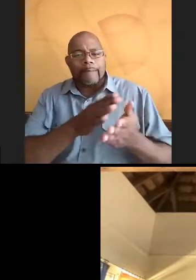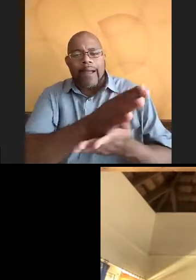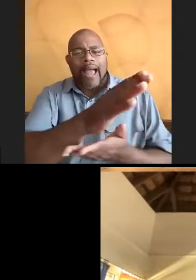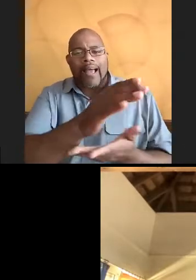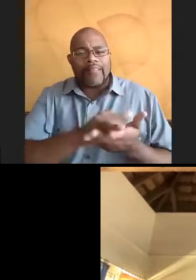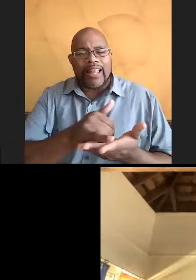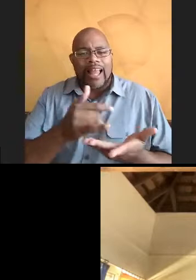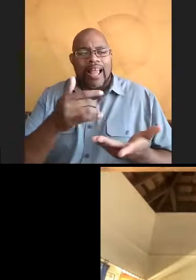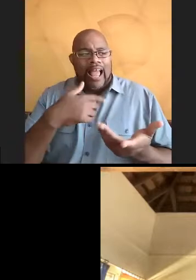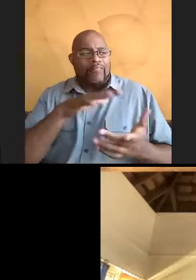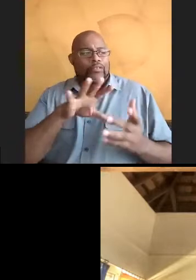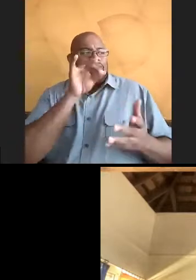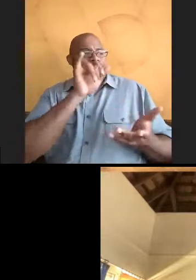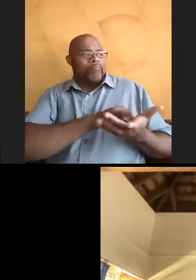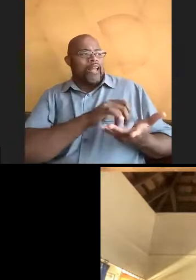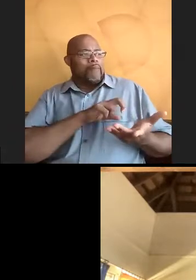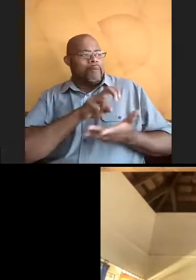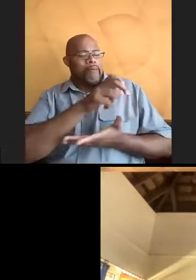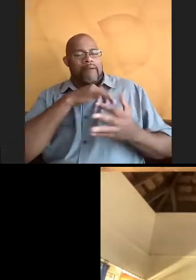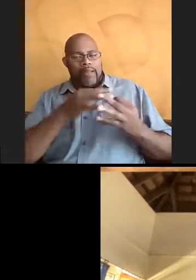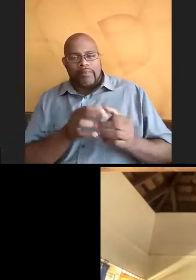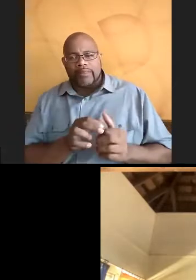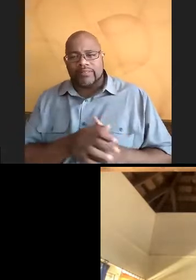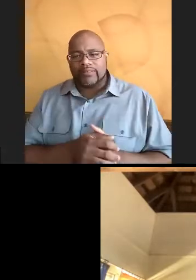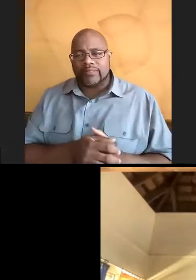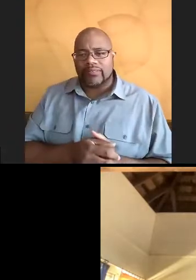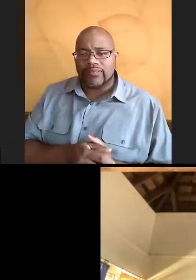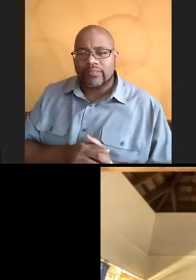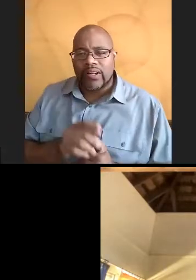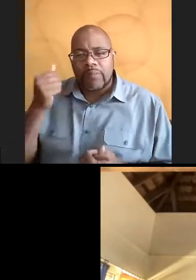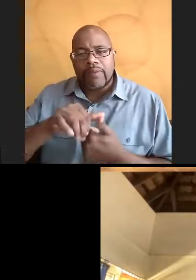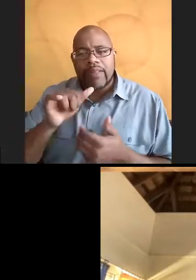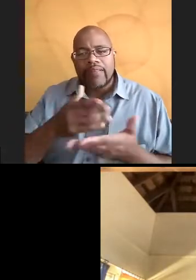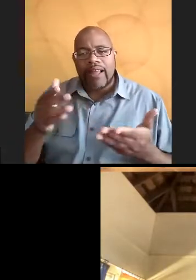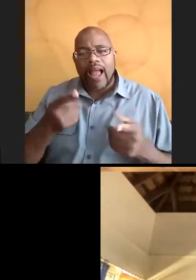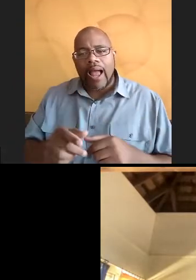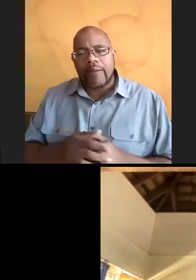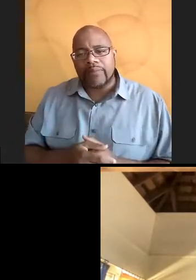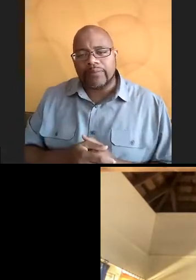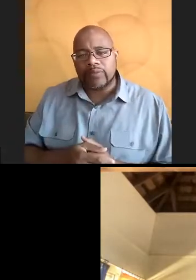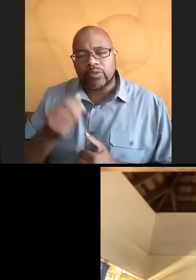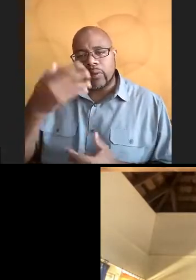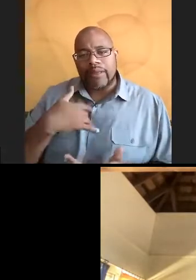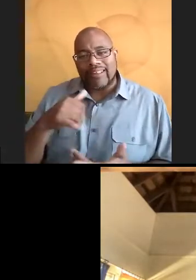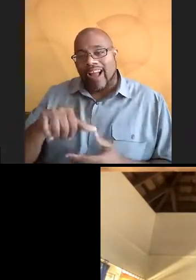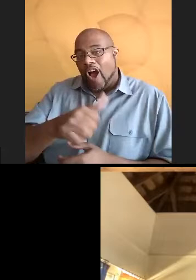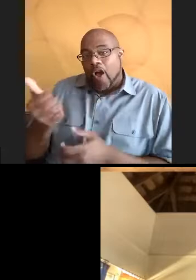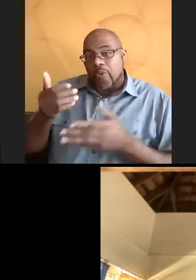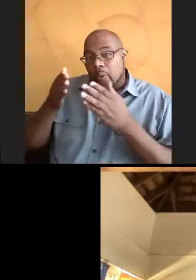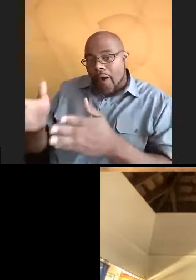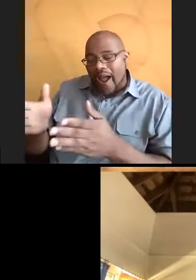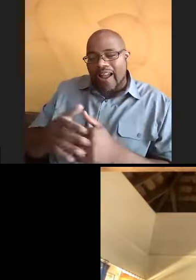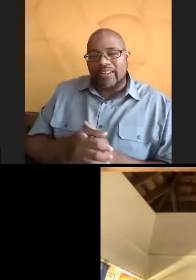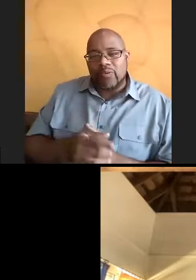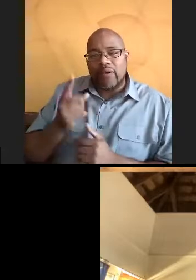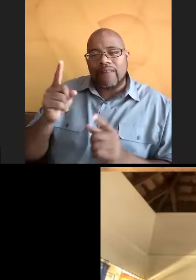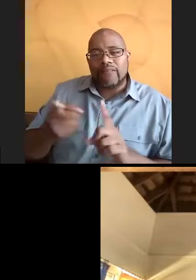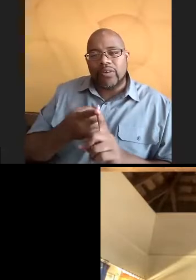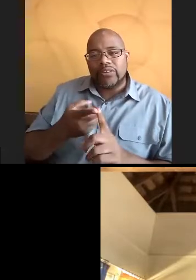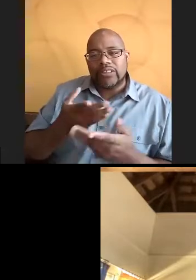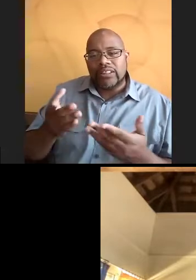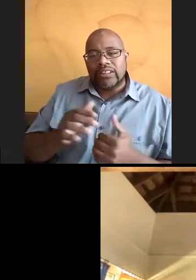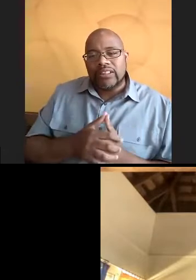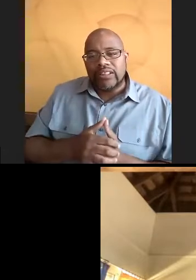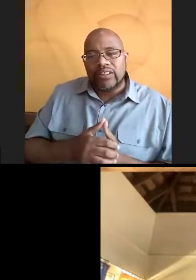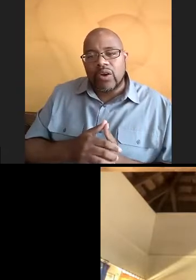to choose from. There were a couple things that happened that kind of told me otherwise. One of the first ones is